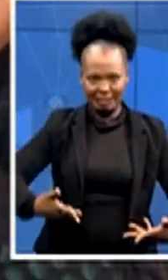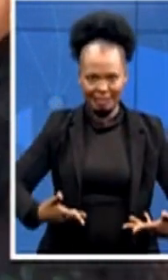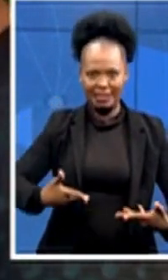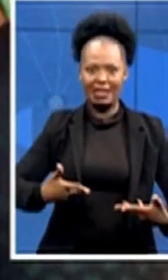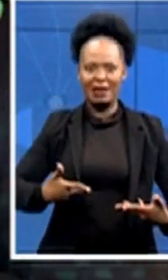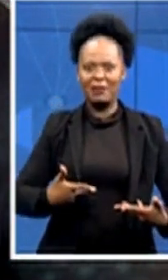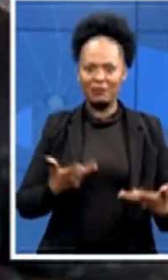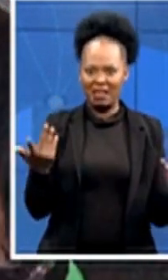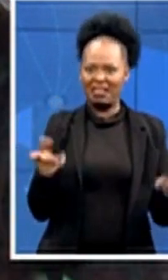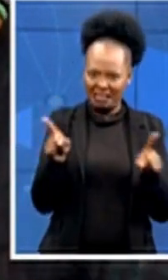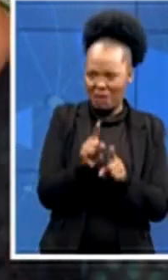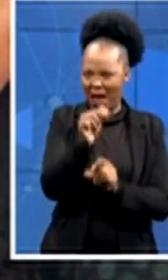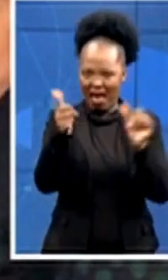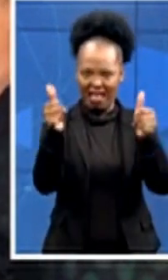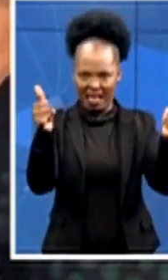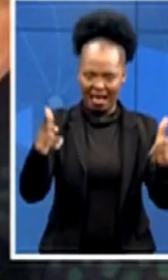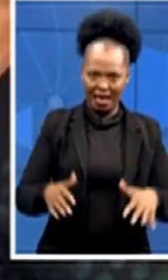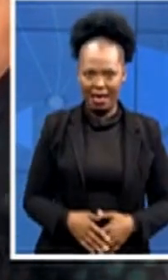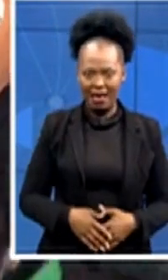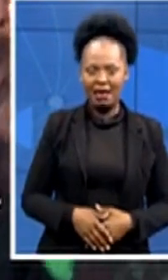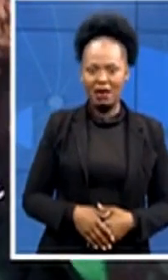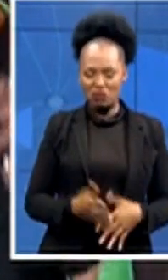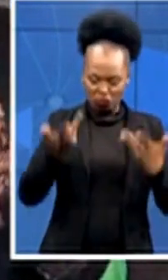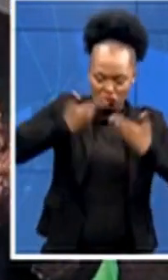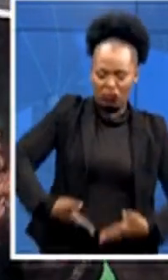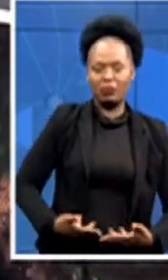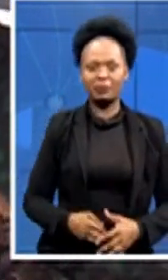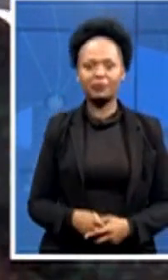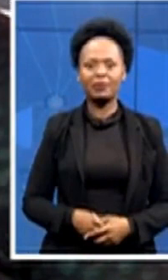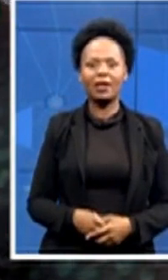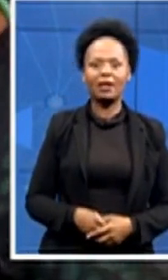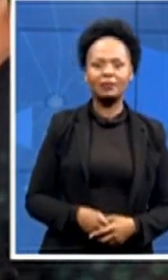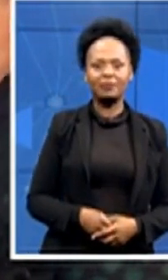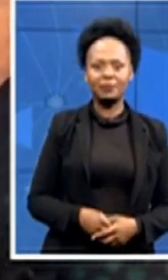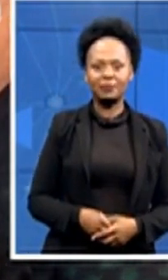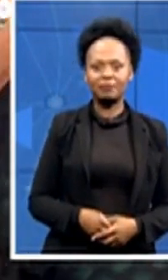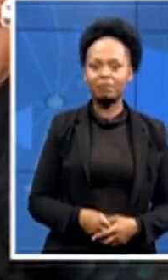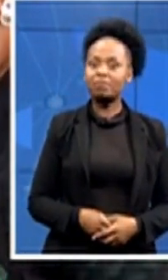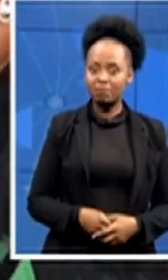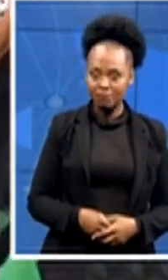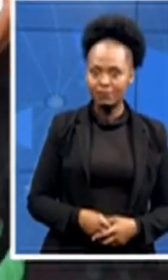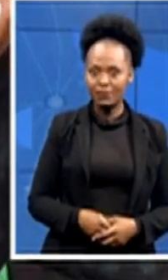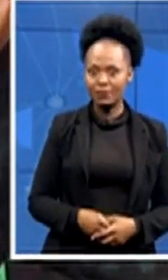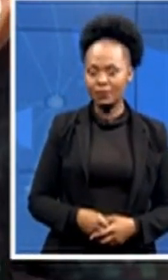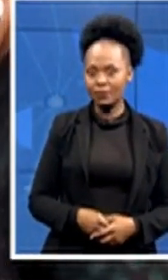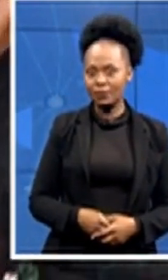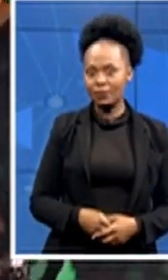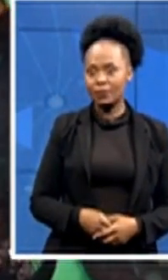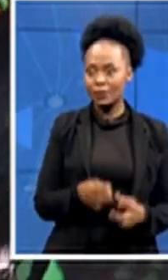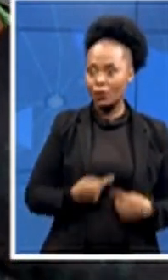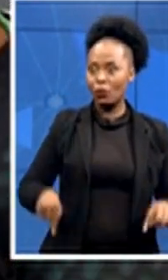When presiding over the Chief Whip's forum, otherwise, it wasn't again. And